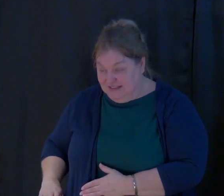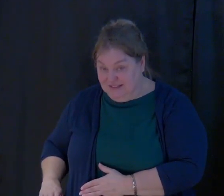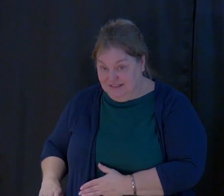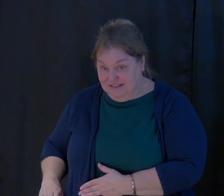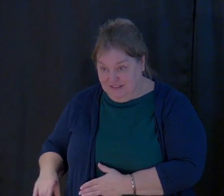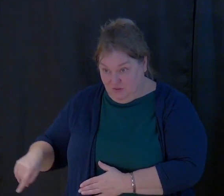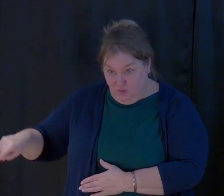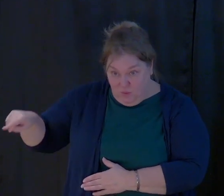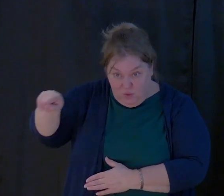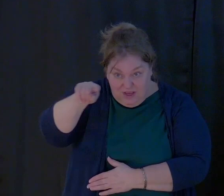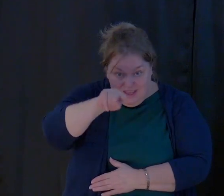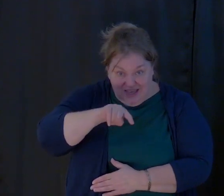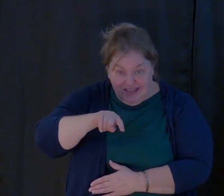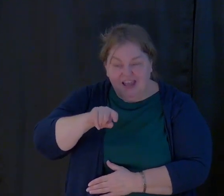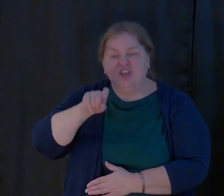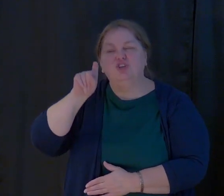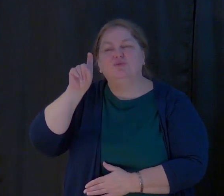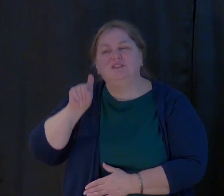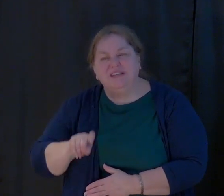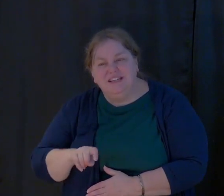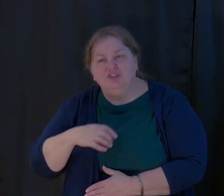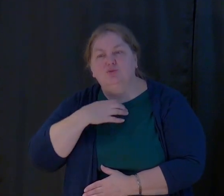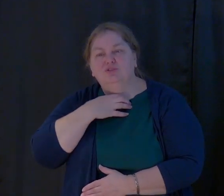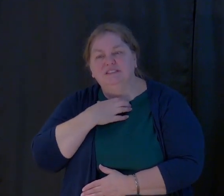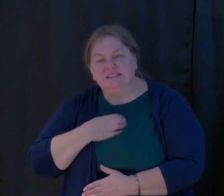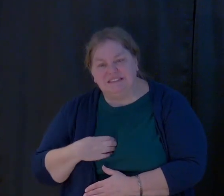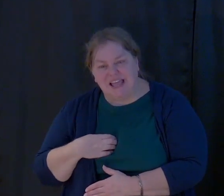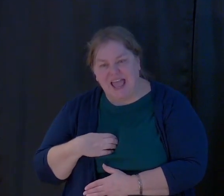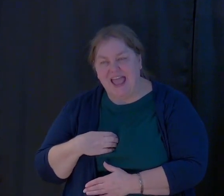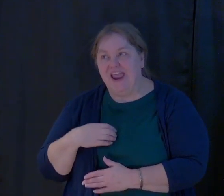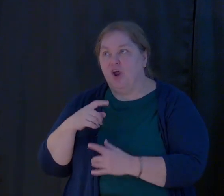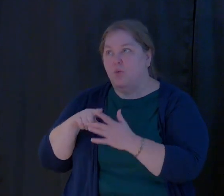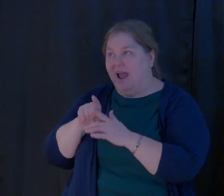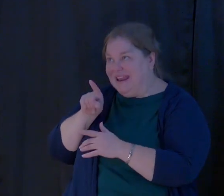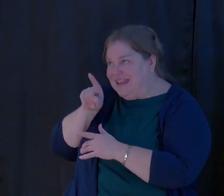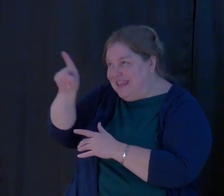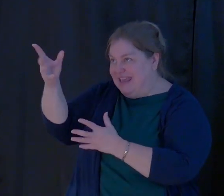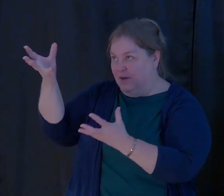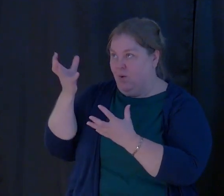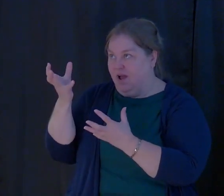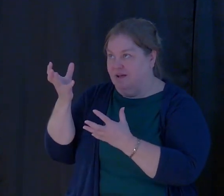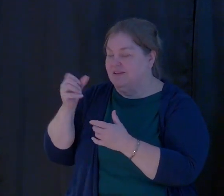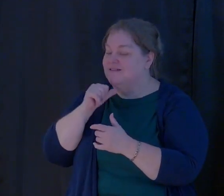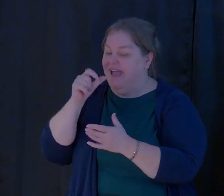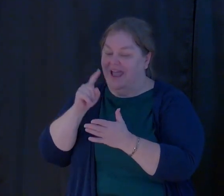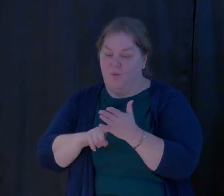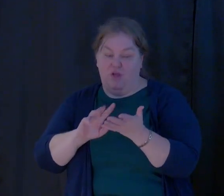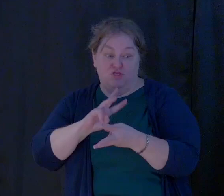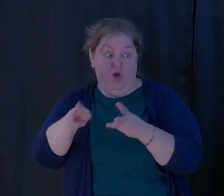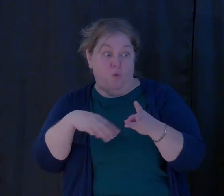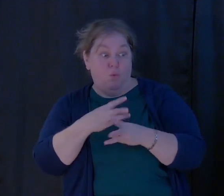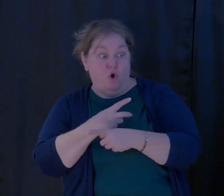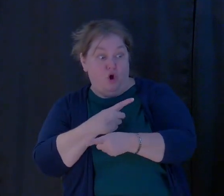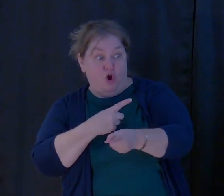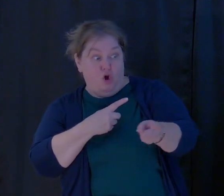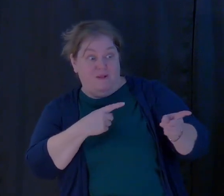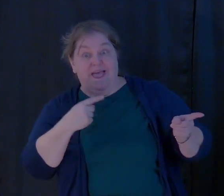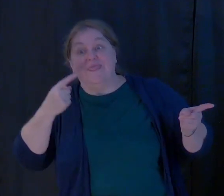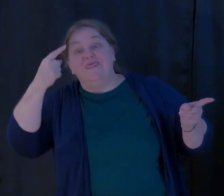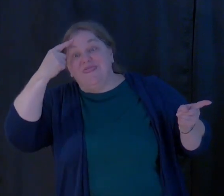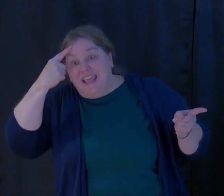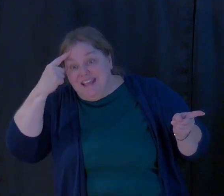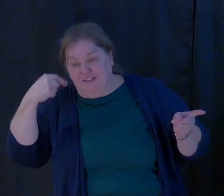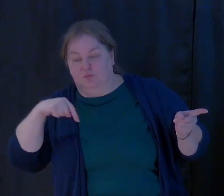we need to desire what God wants in our lives, not what the world thinks we need to have